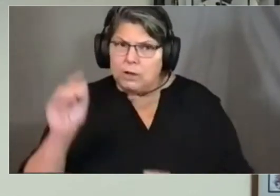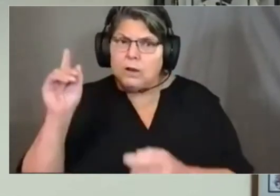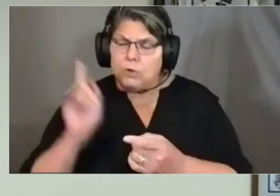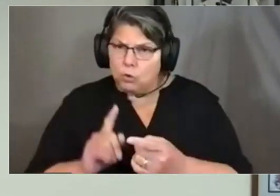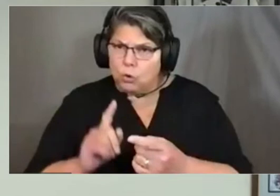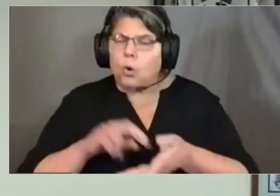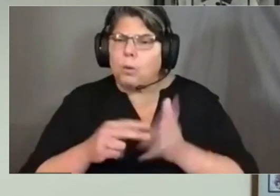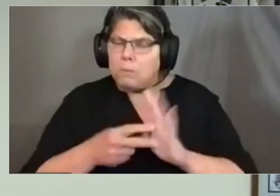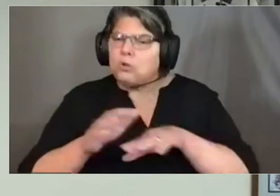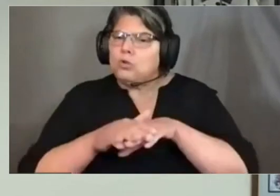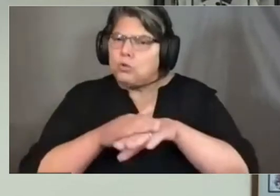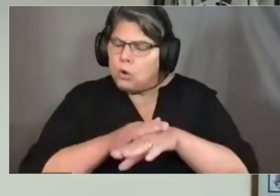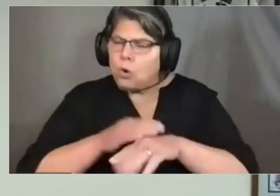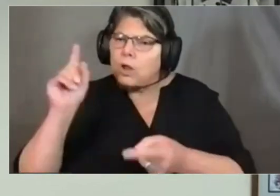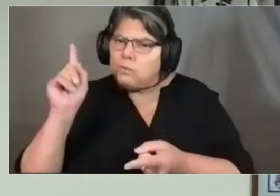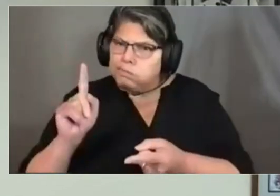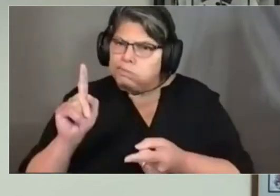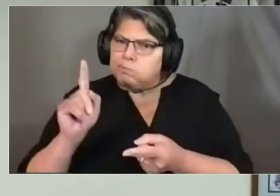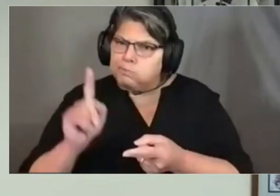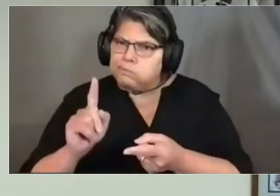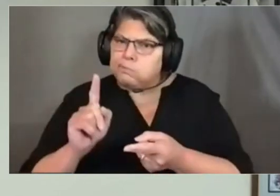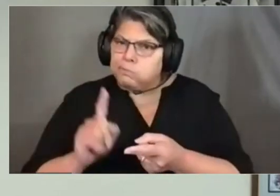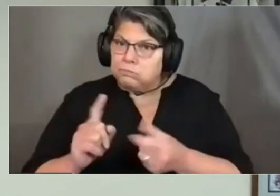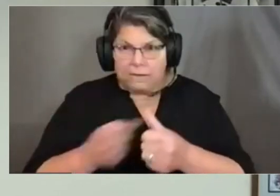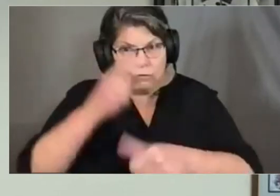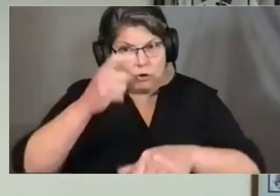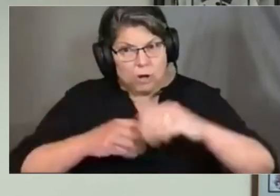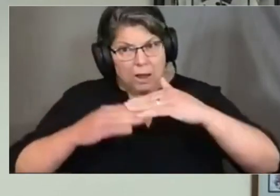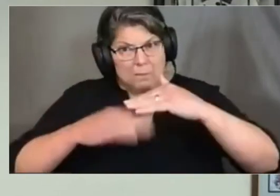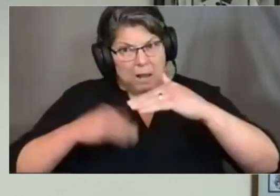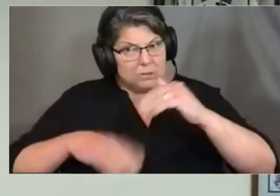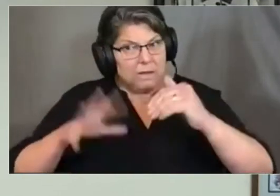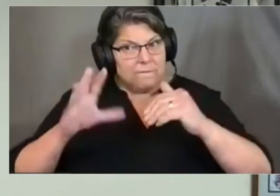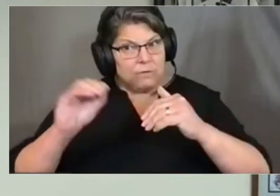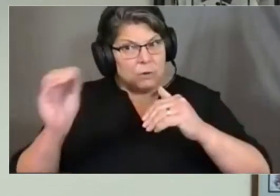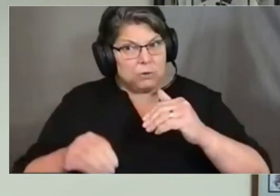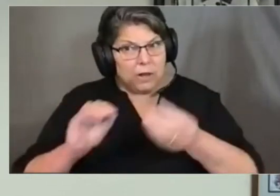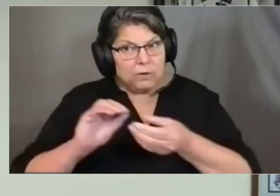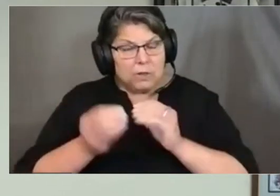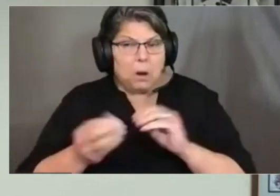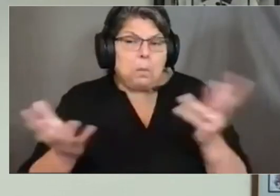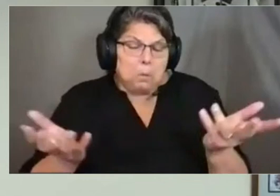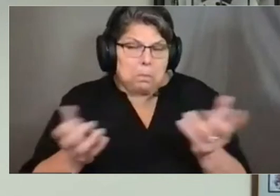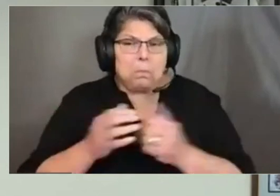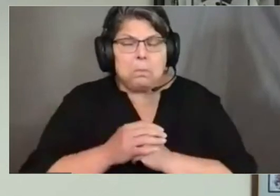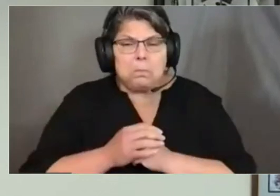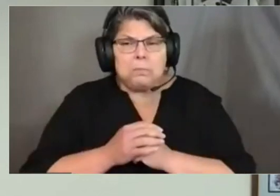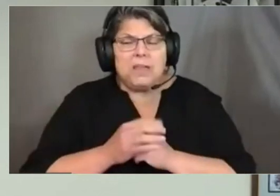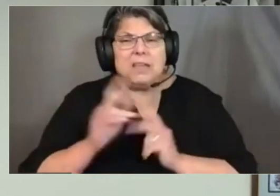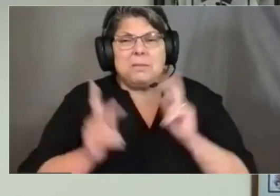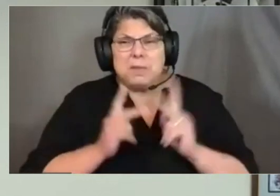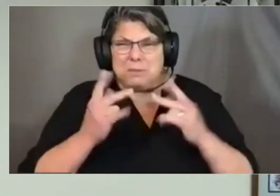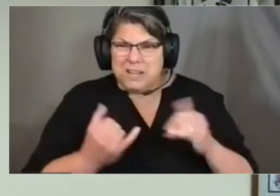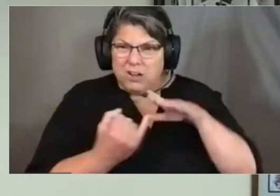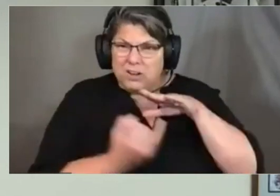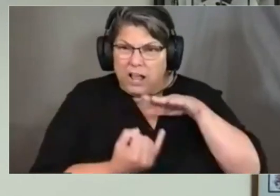decreasing, and this is the first time it's under 50%. Those in isolation now number 21.